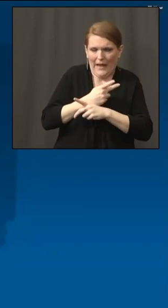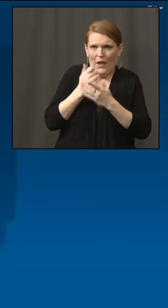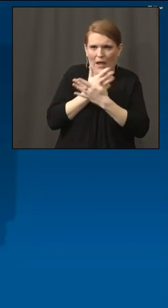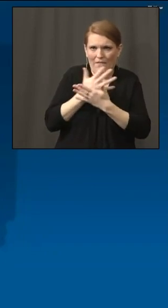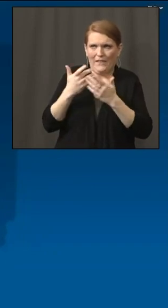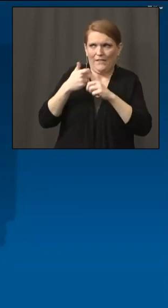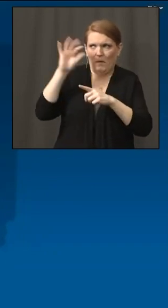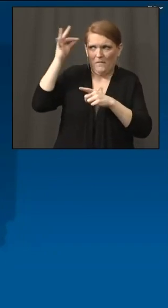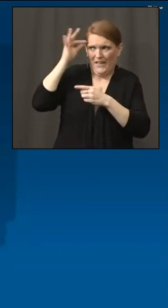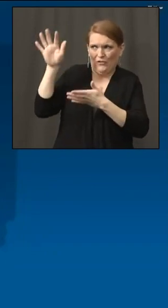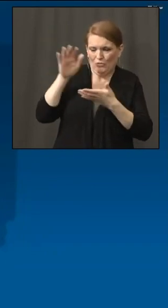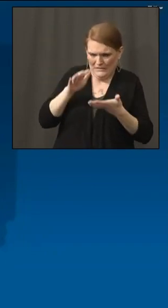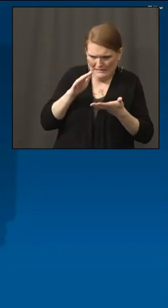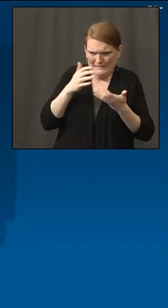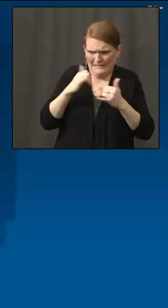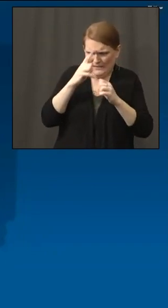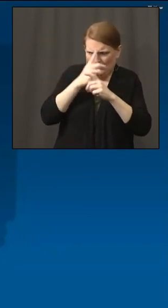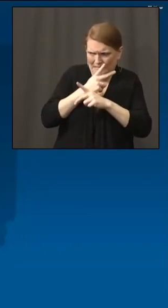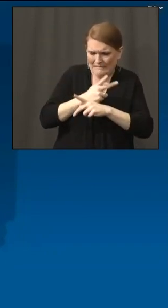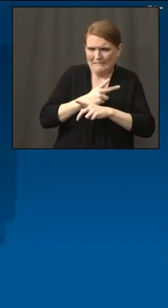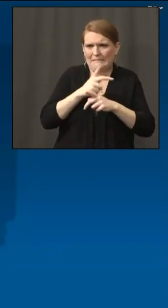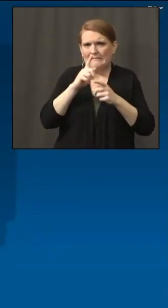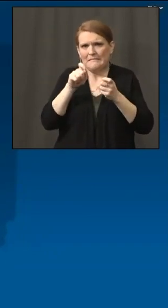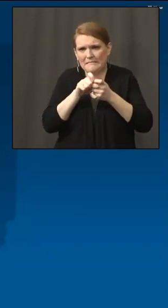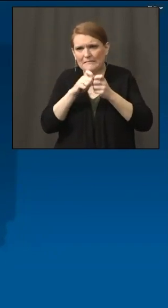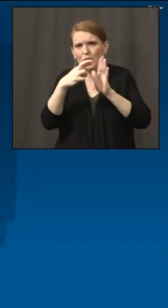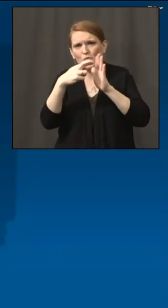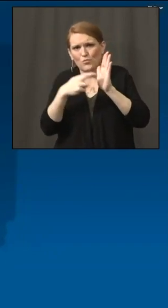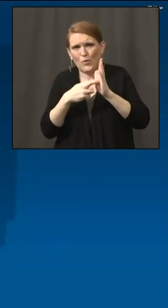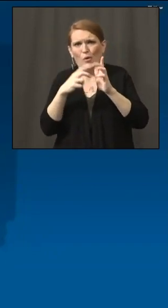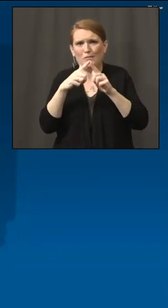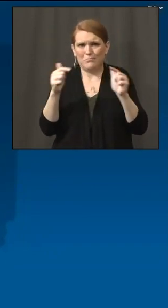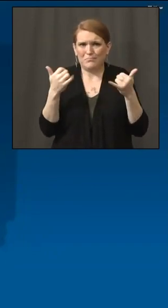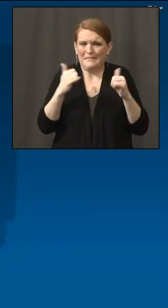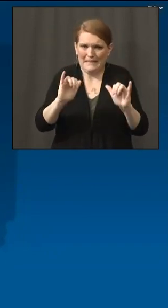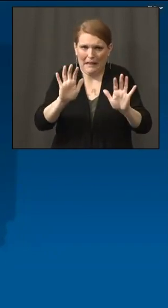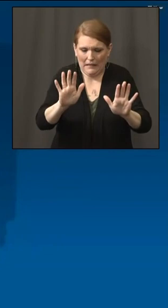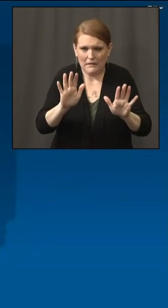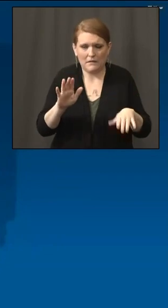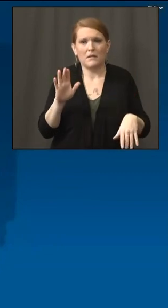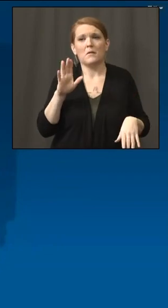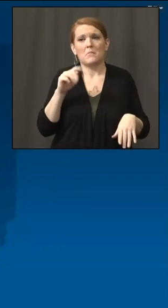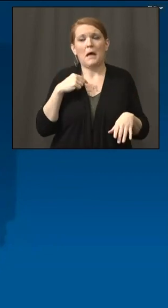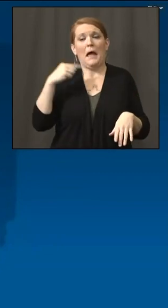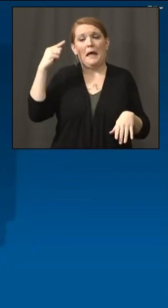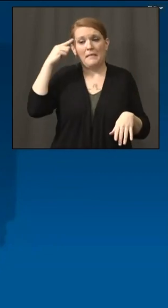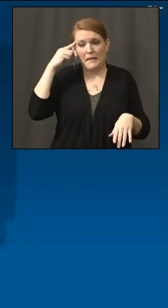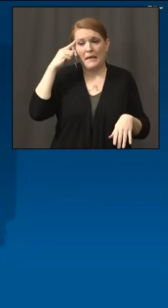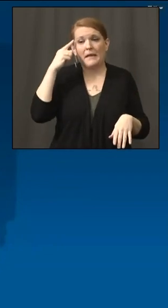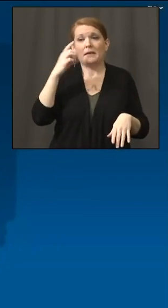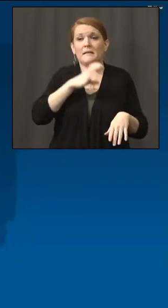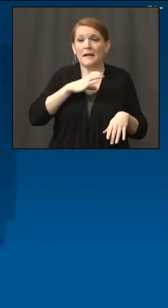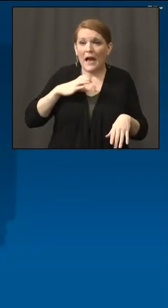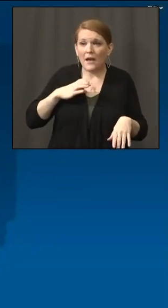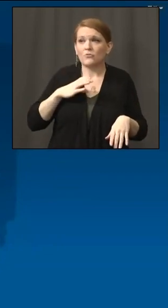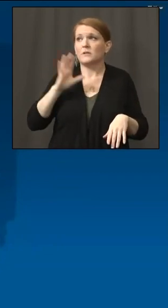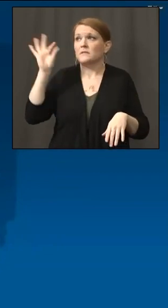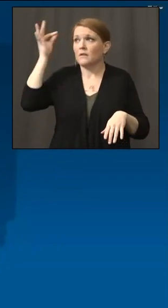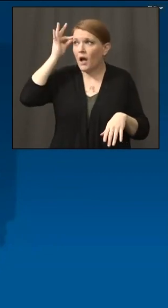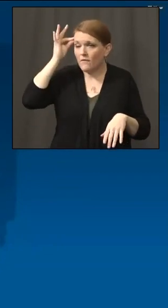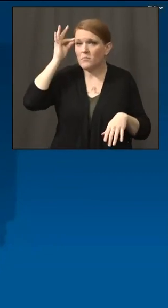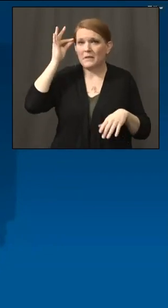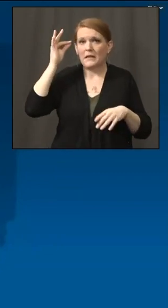guidelines and details, but I think from the federal delegation and members of Congress, they were very conscious about,